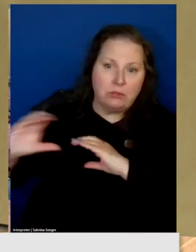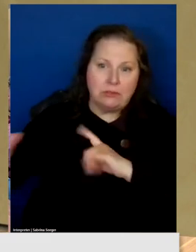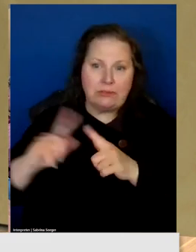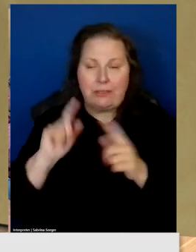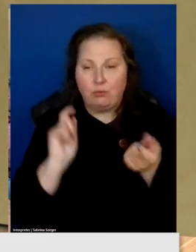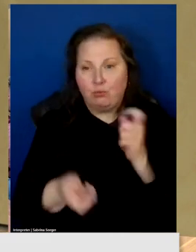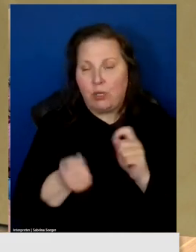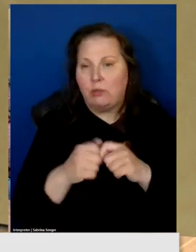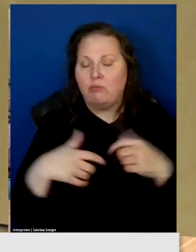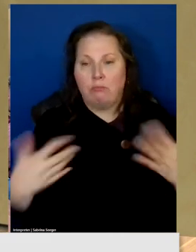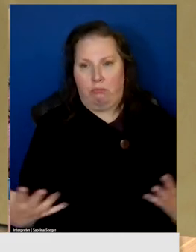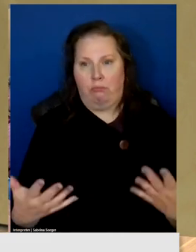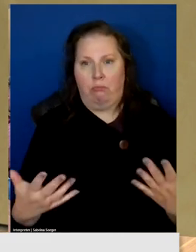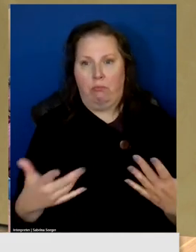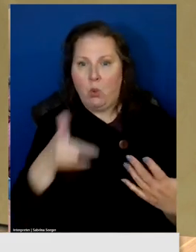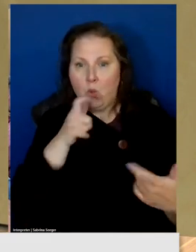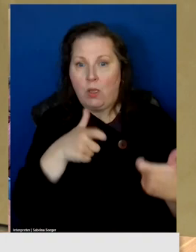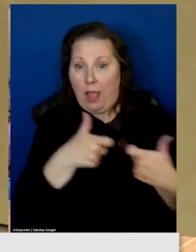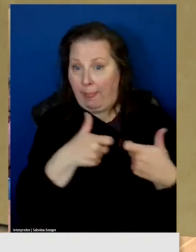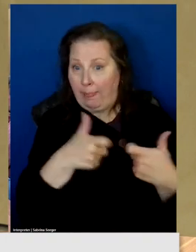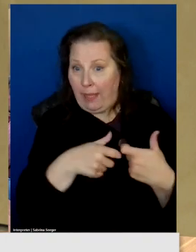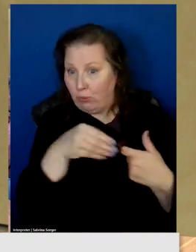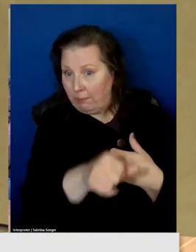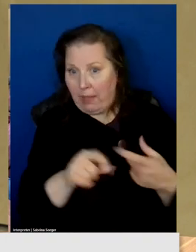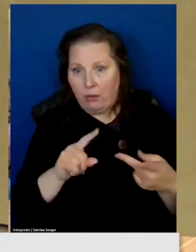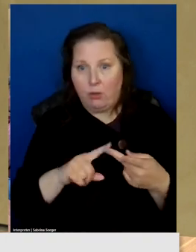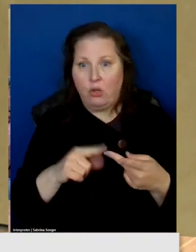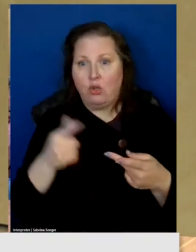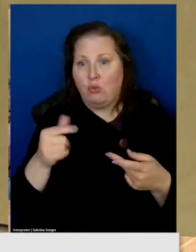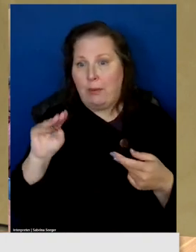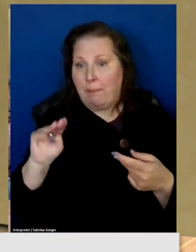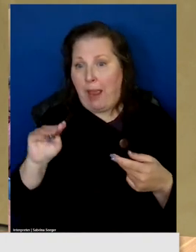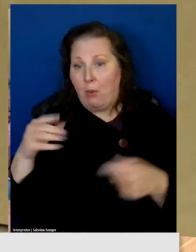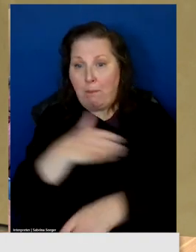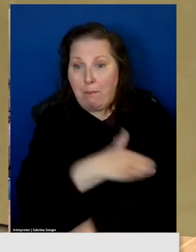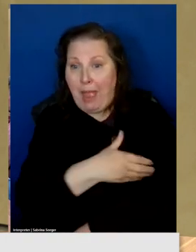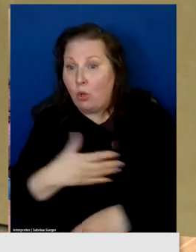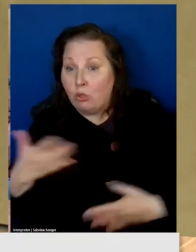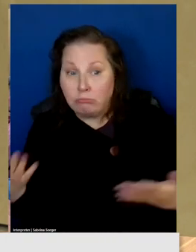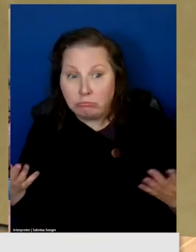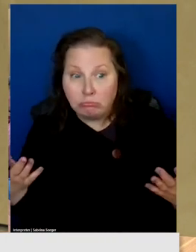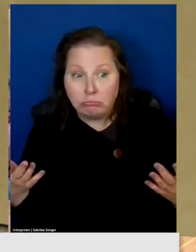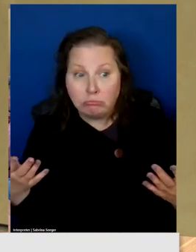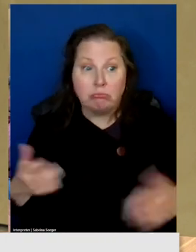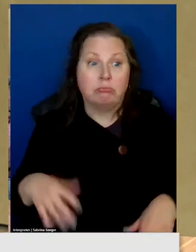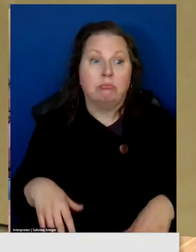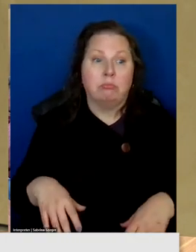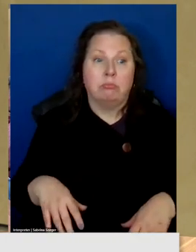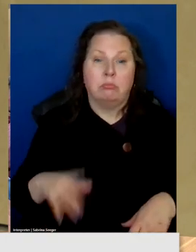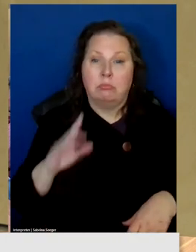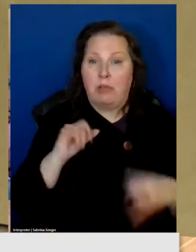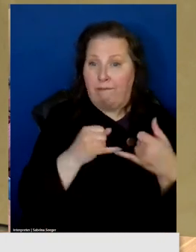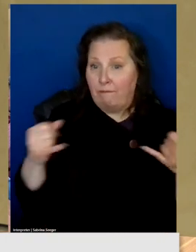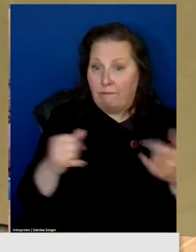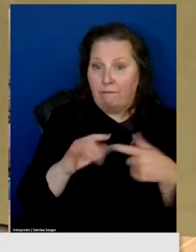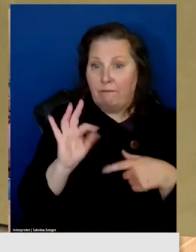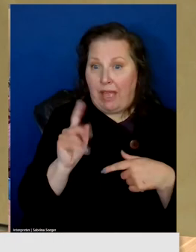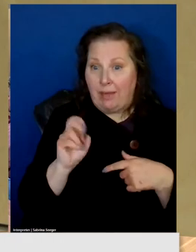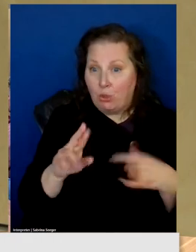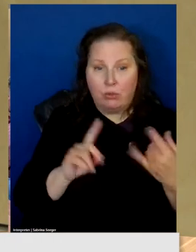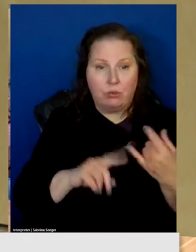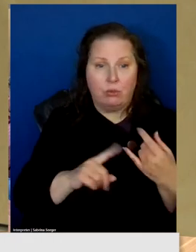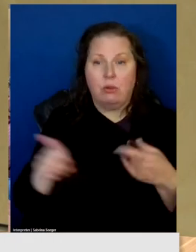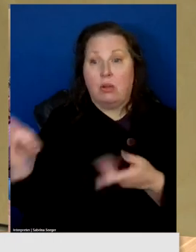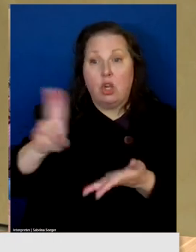Is that the electric grade pairs? Is that our green mountain power? Is it on the, uh, the, the fiber conduit? Is it on the